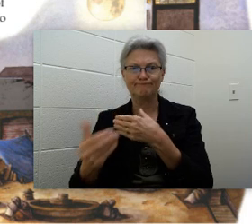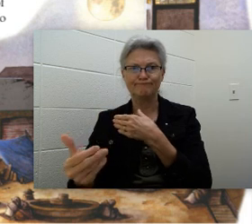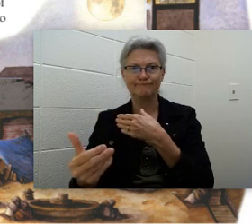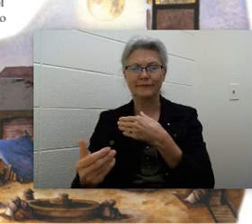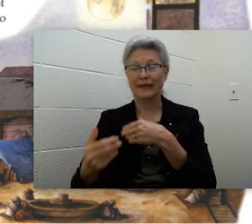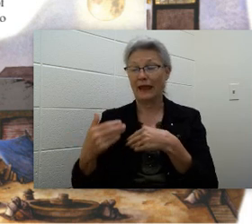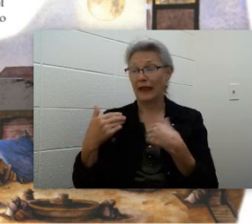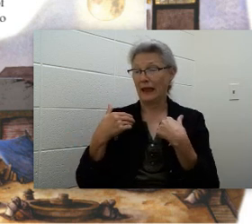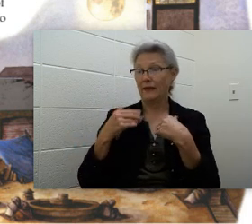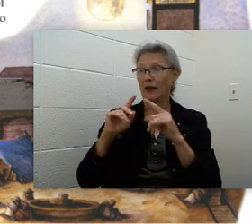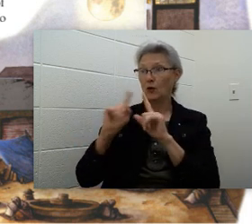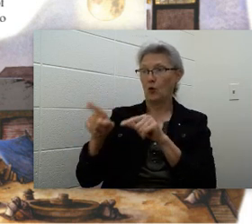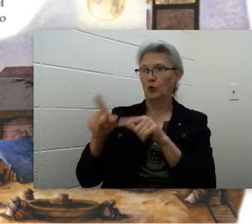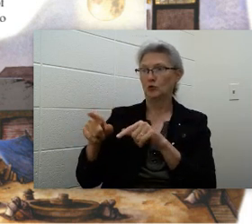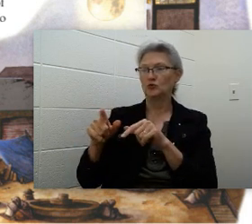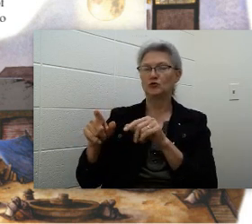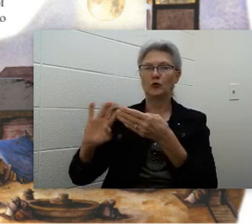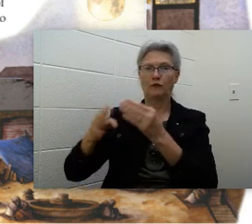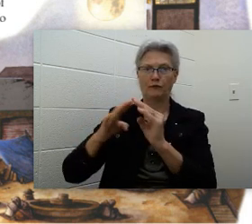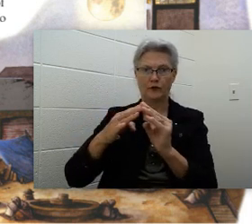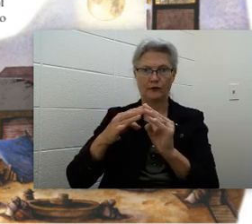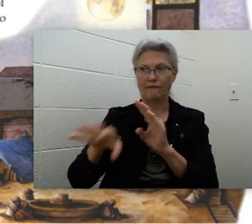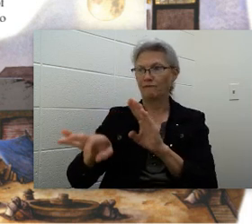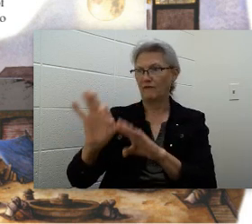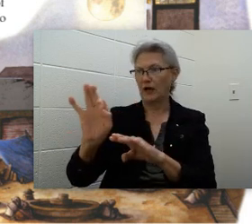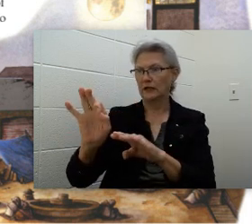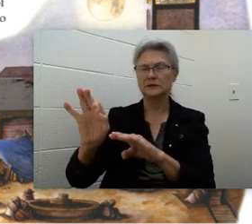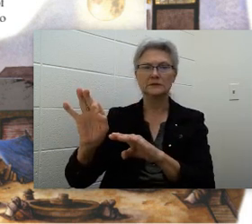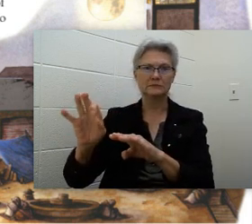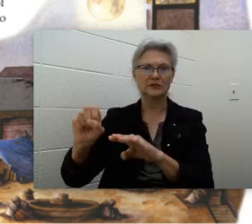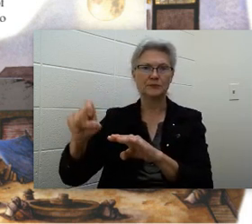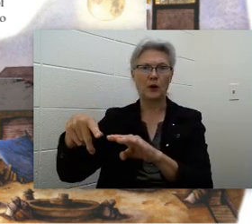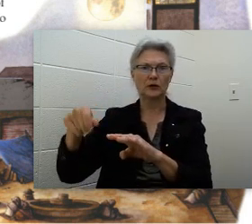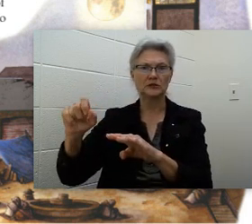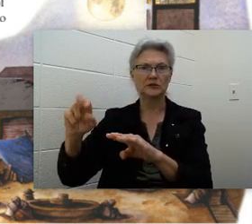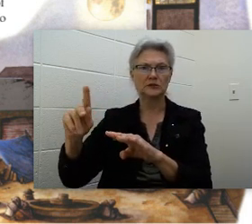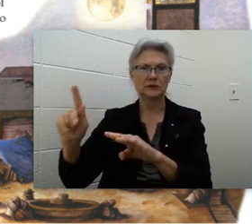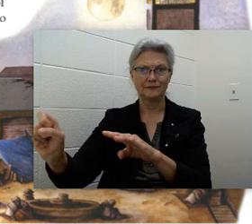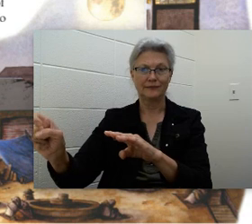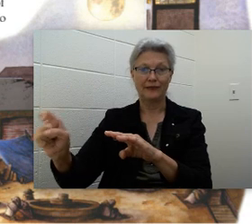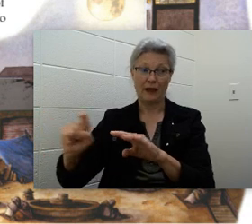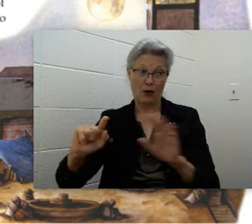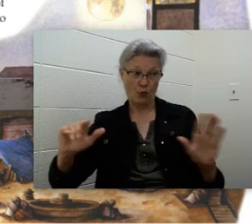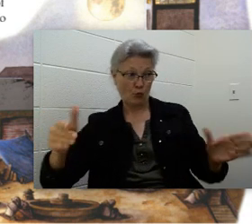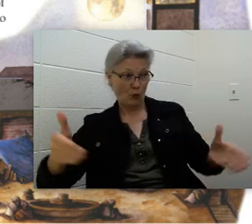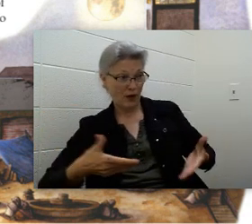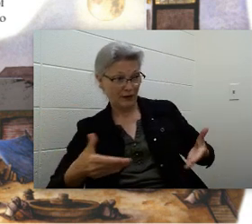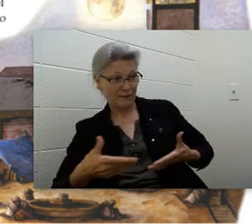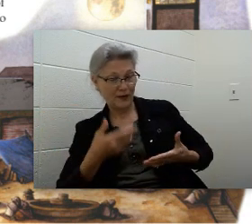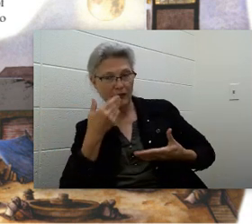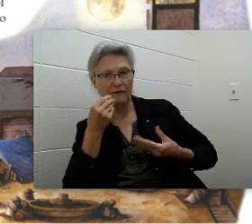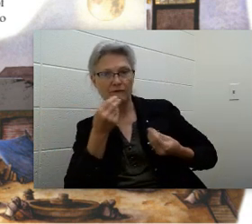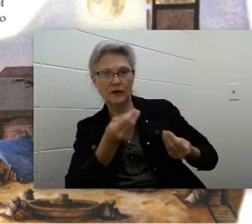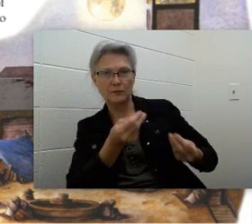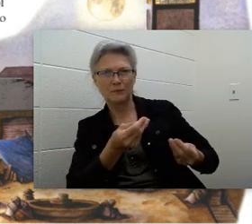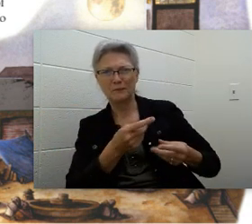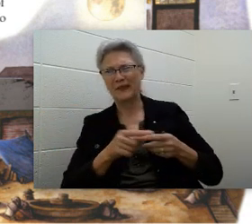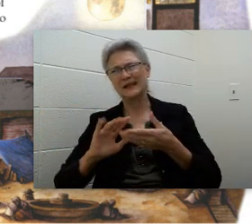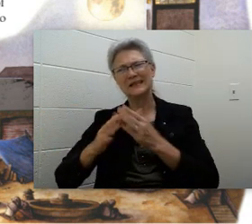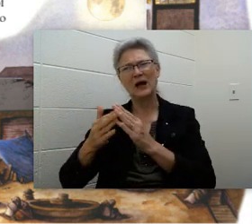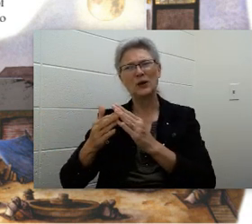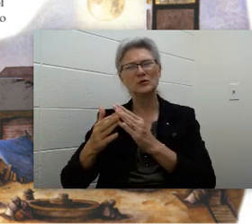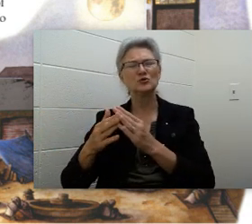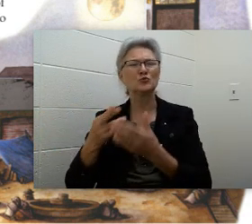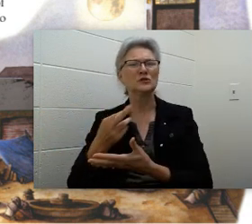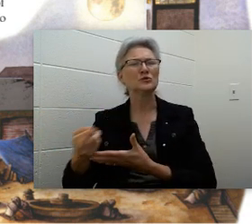settlement of sparks, or they find the settlement with sparks, where they are welcome and fed. But the town's resources are limited.